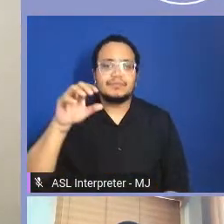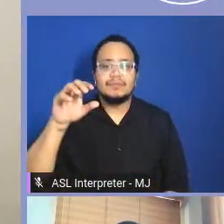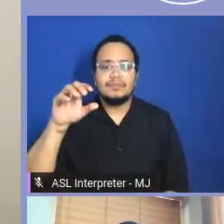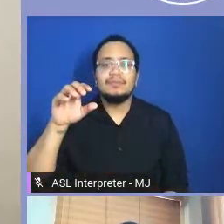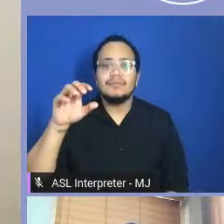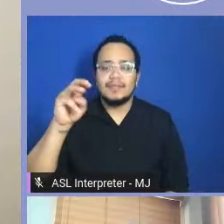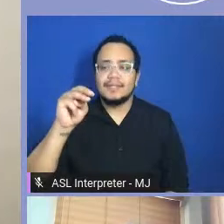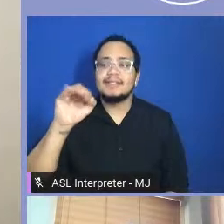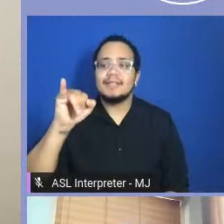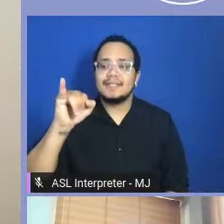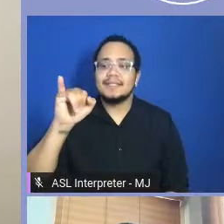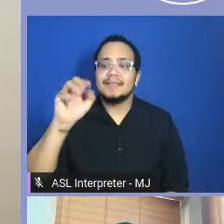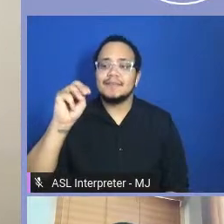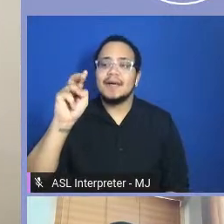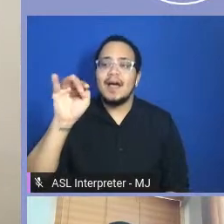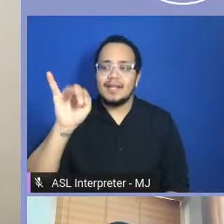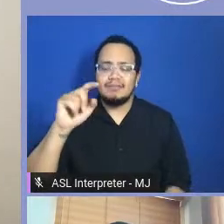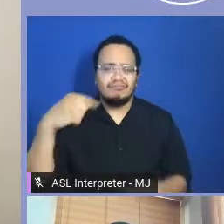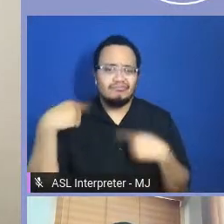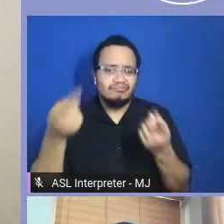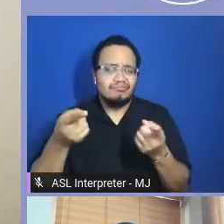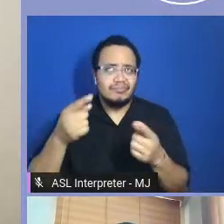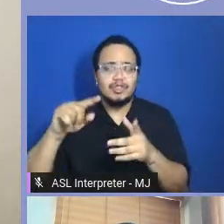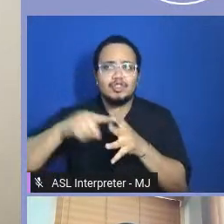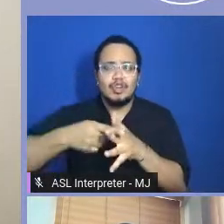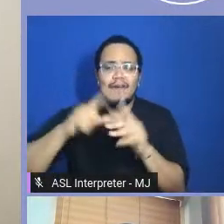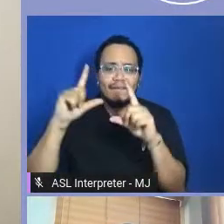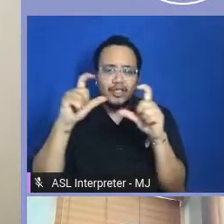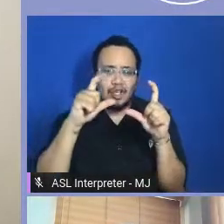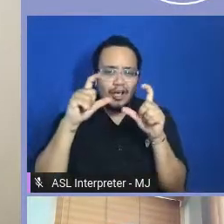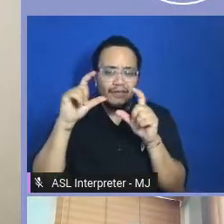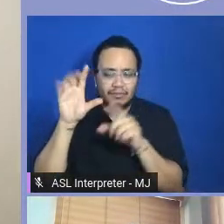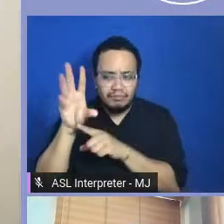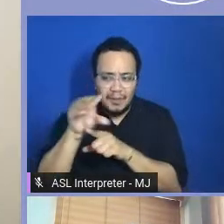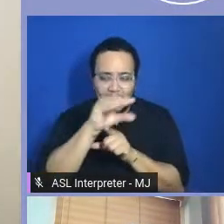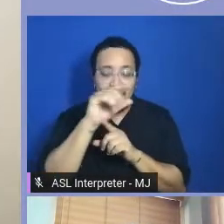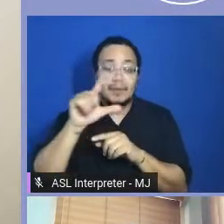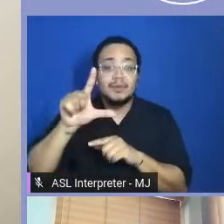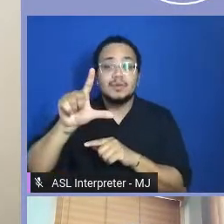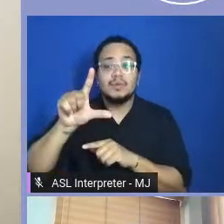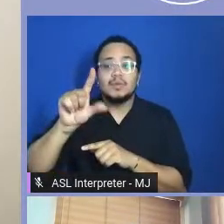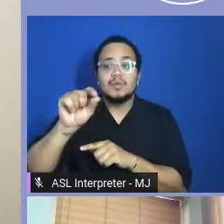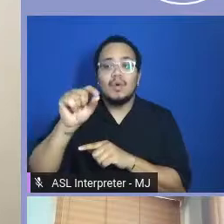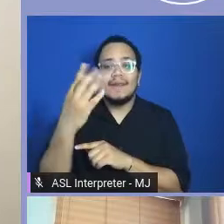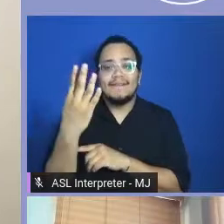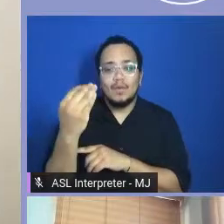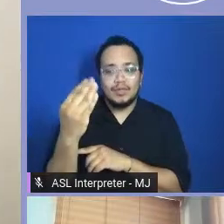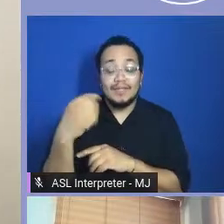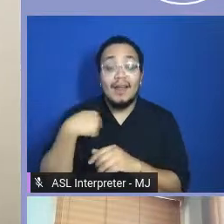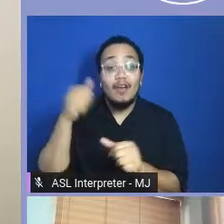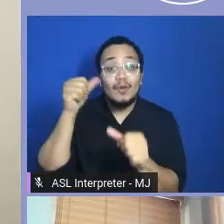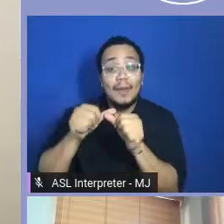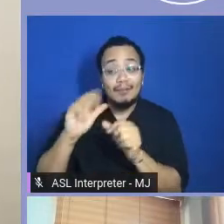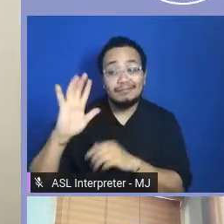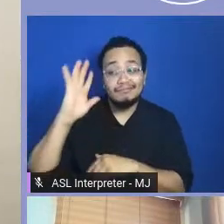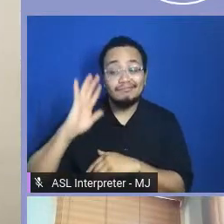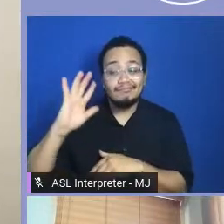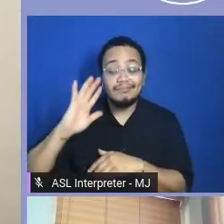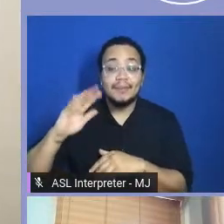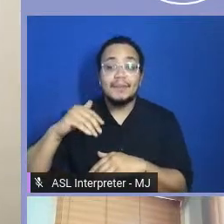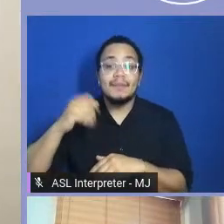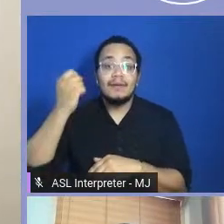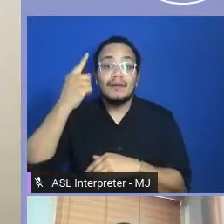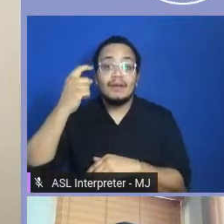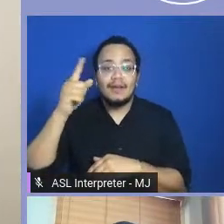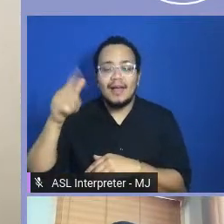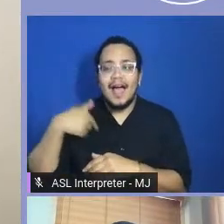I've been in photography since about 2014. And, you know, I remember when I first got into it, I had my grandma's point-and-shoot